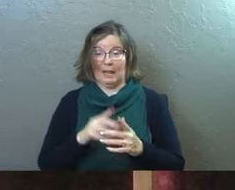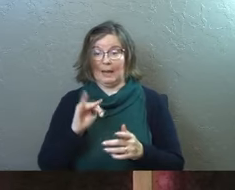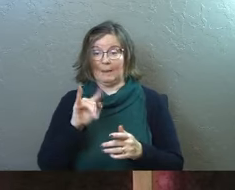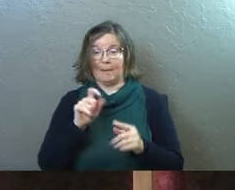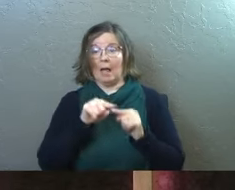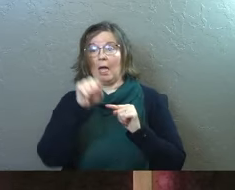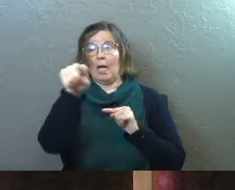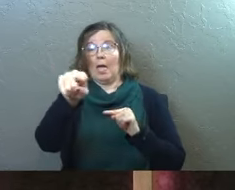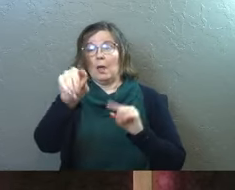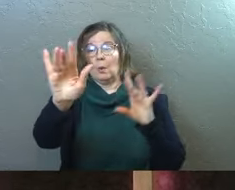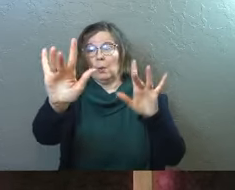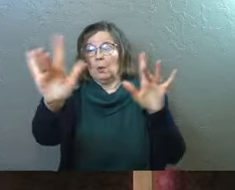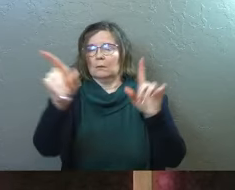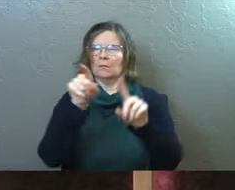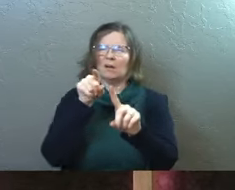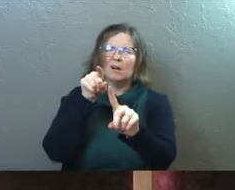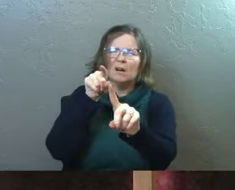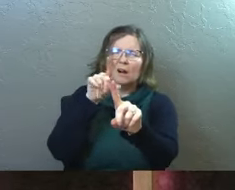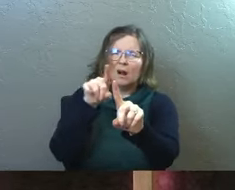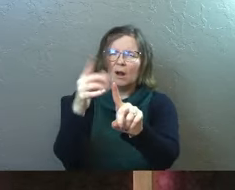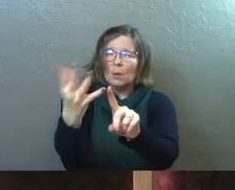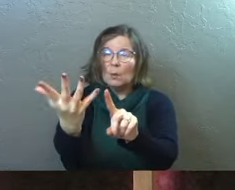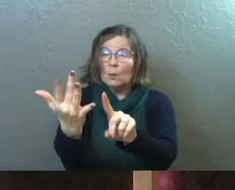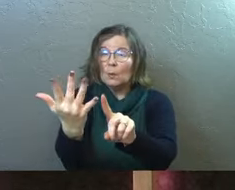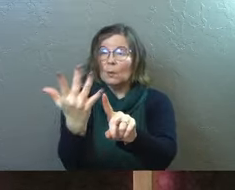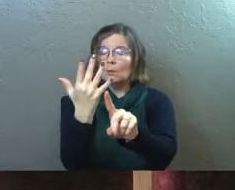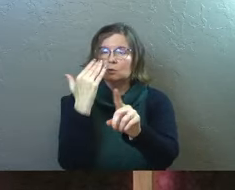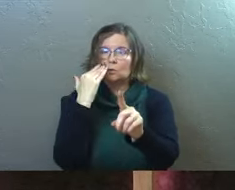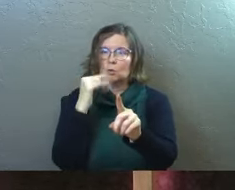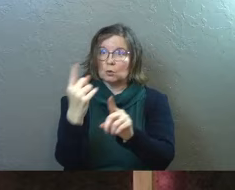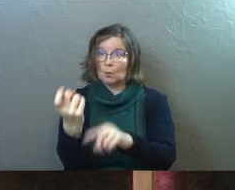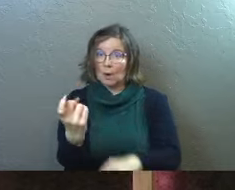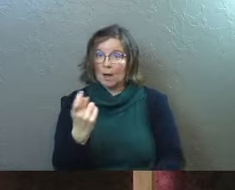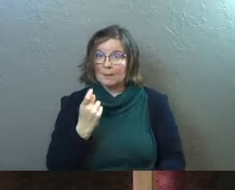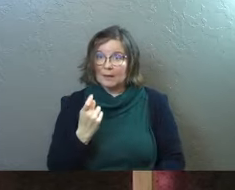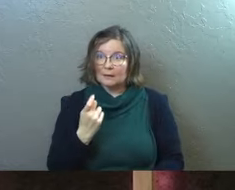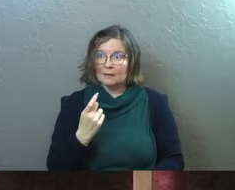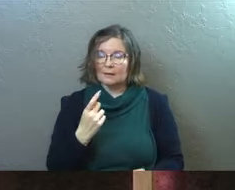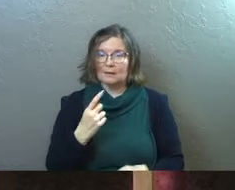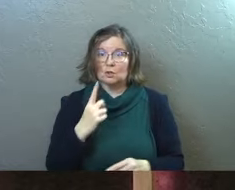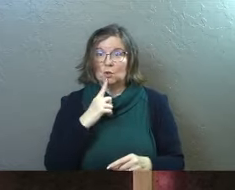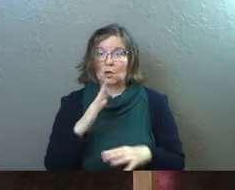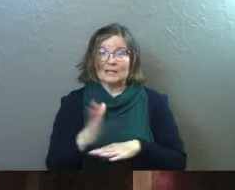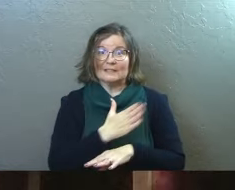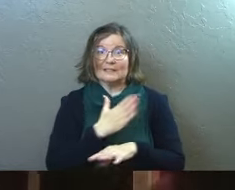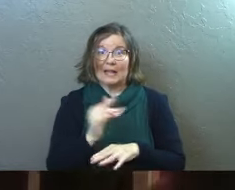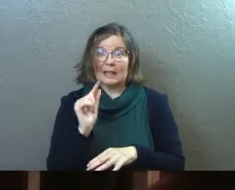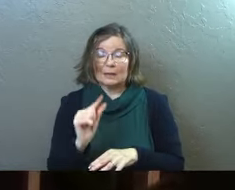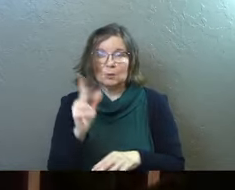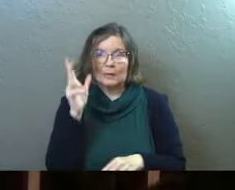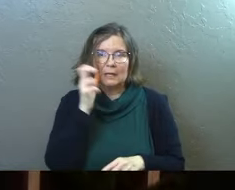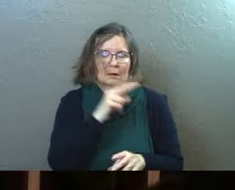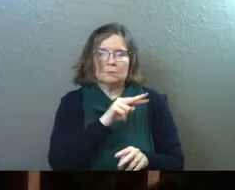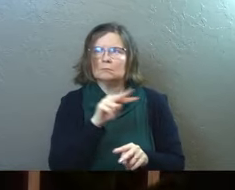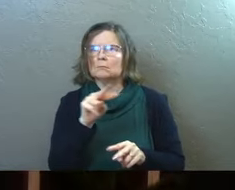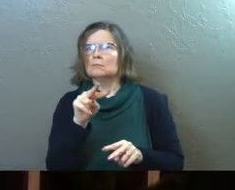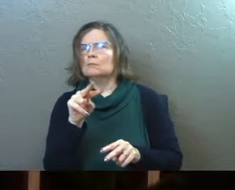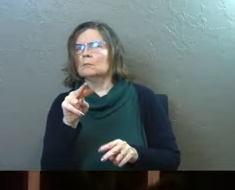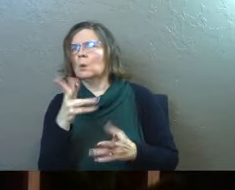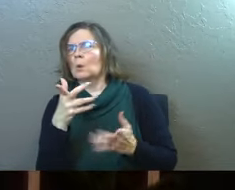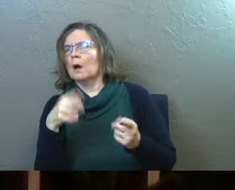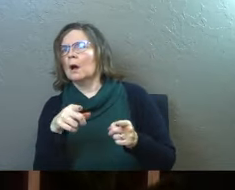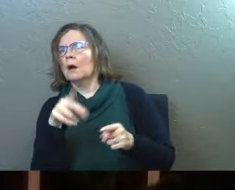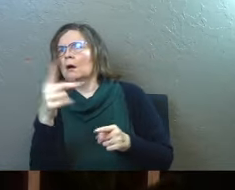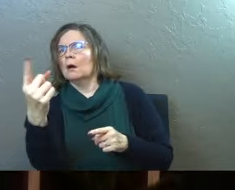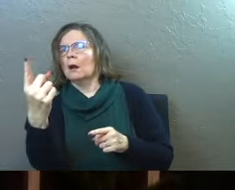mile off, maybe glowed just a little bit so that we knew that you guys were coming. You could have sang maybe just a little bit so that we knew something was